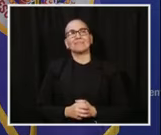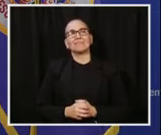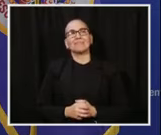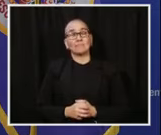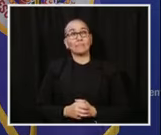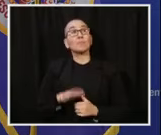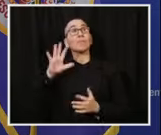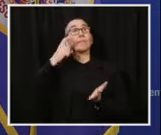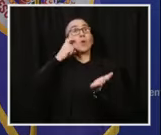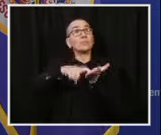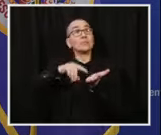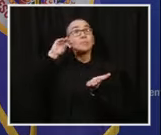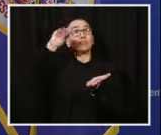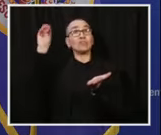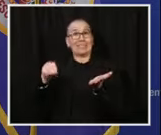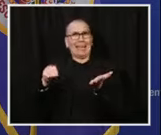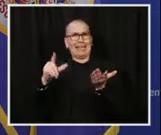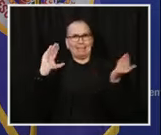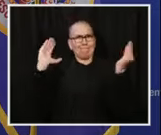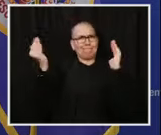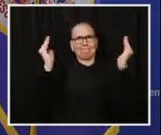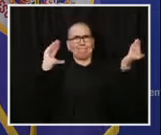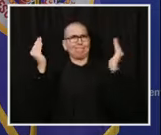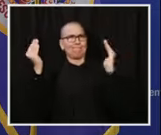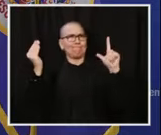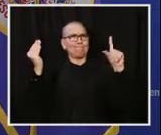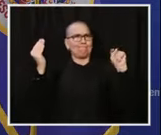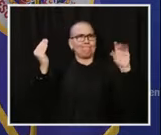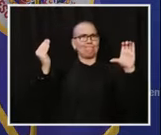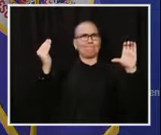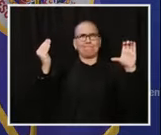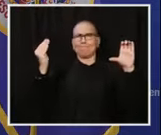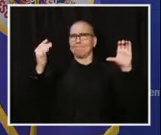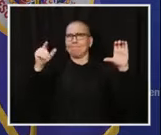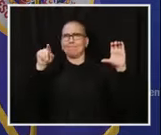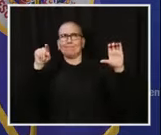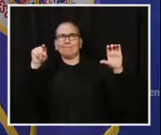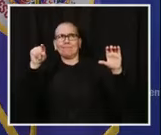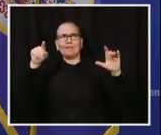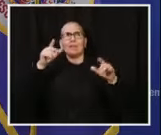that flood wall has been, is being breached.